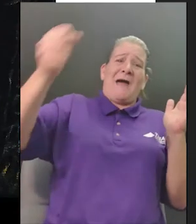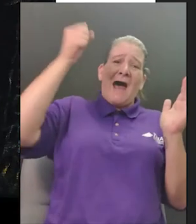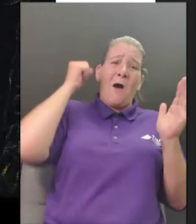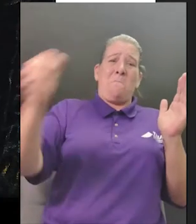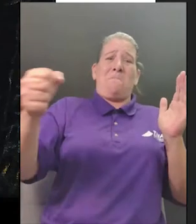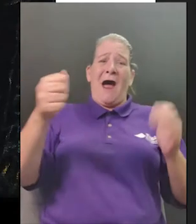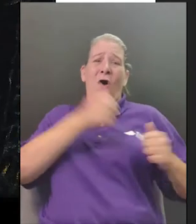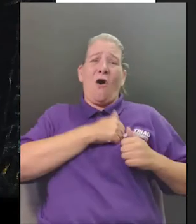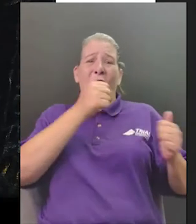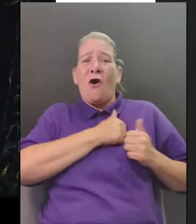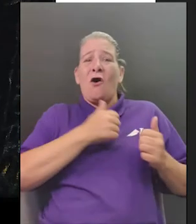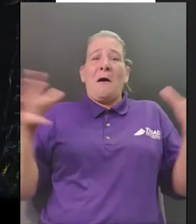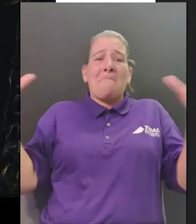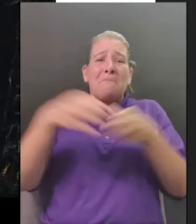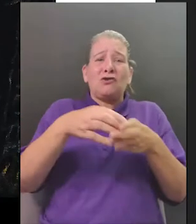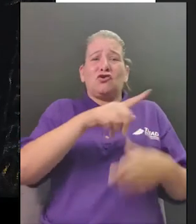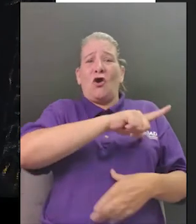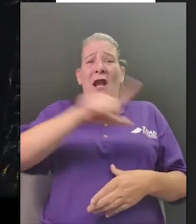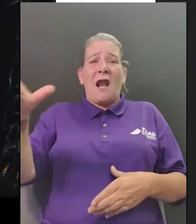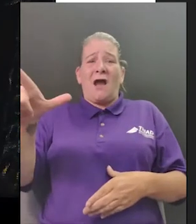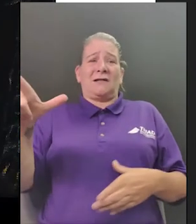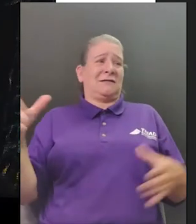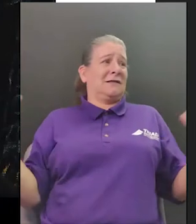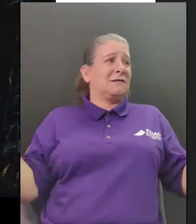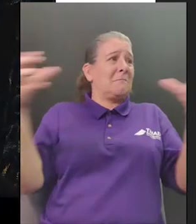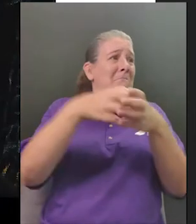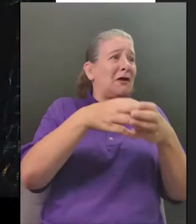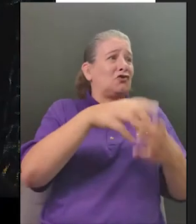londington's turn back the red coat